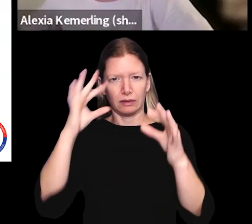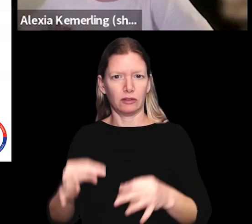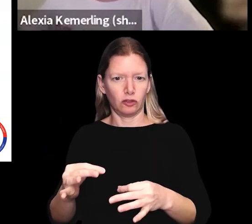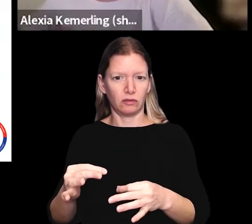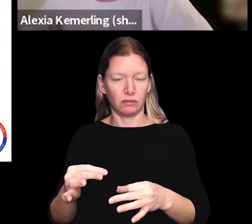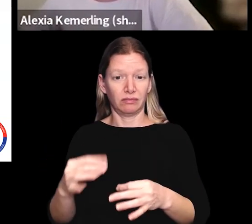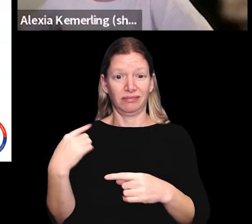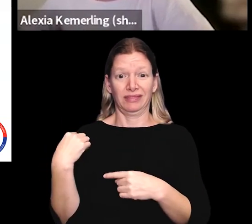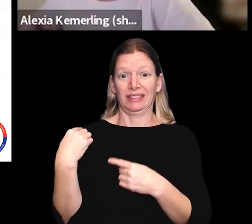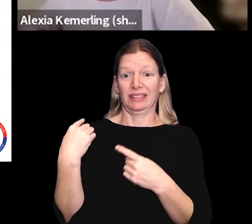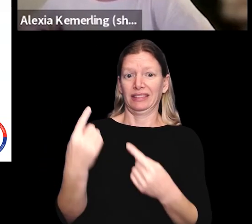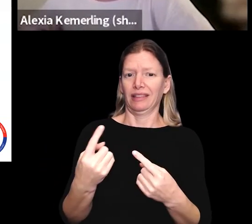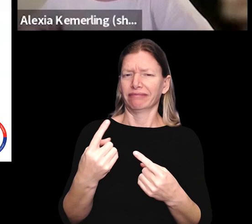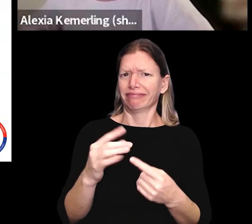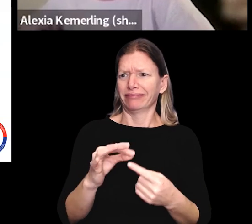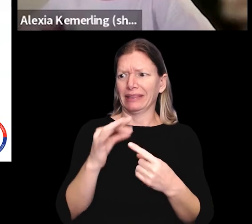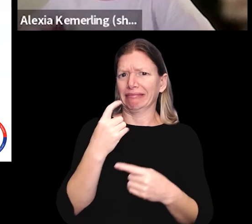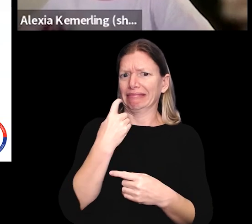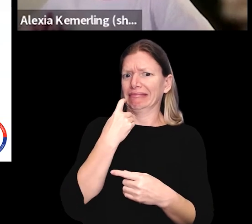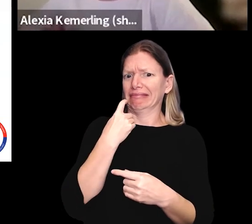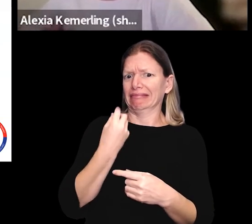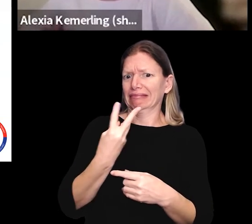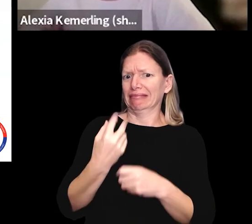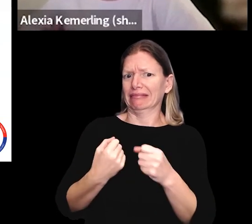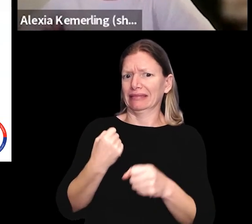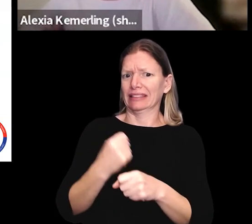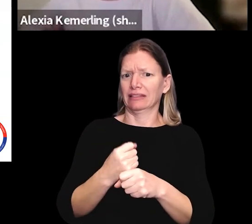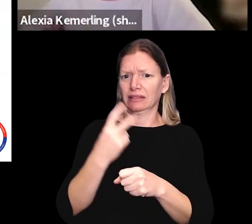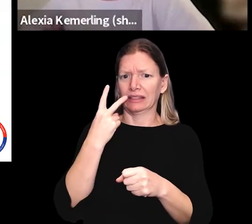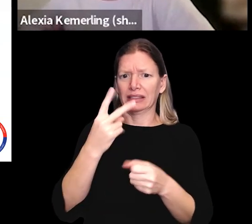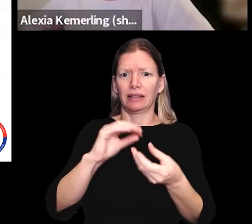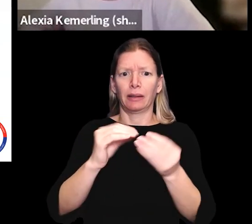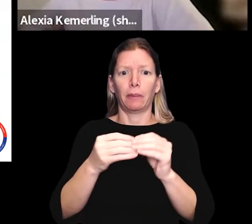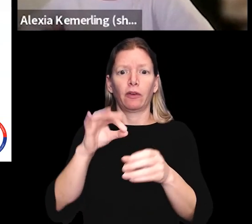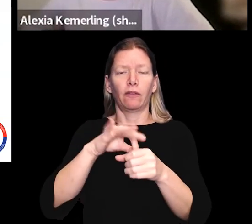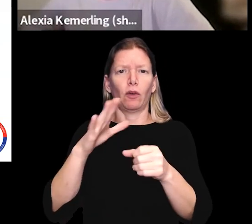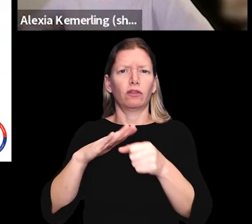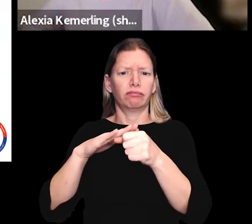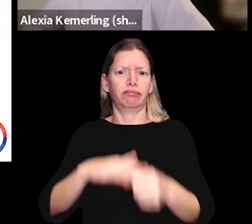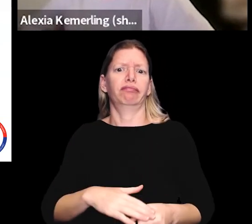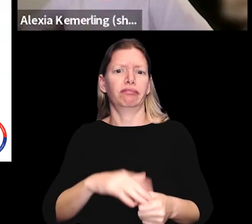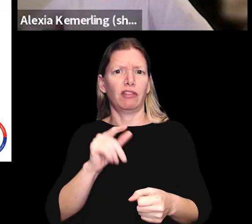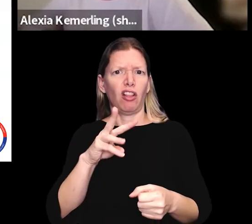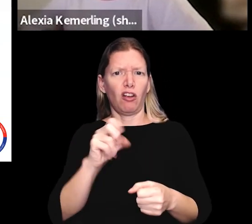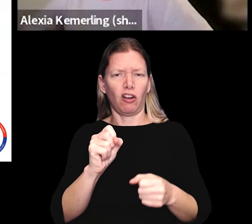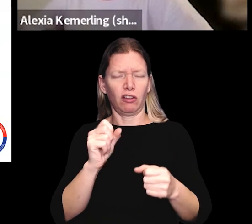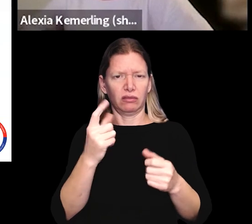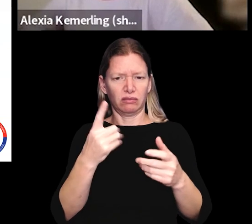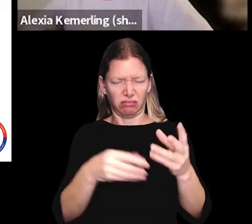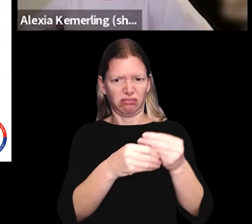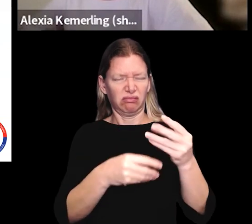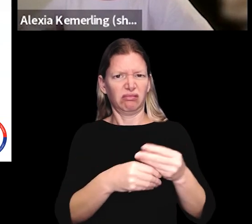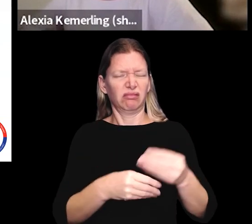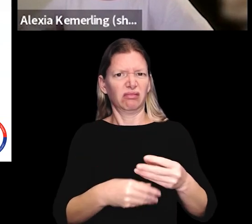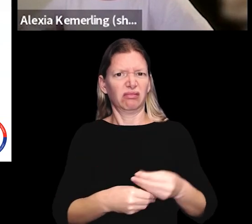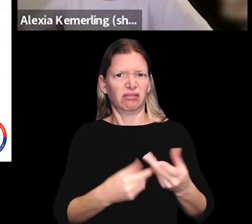Supreme Court decision. And since then, and most especially in recent years, we have seen a number of